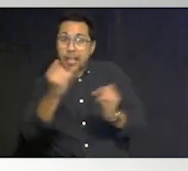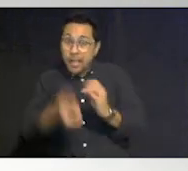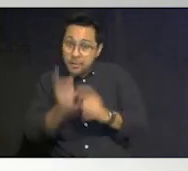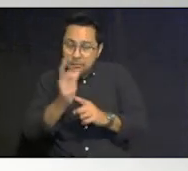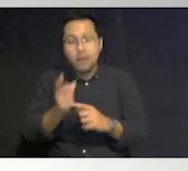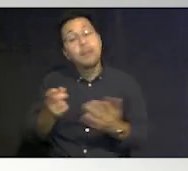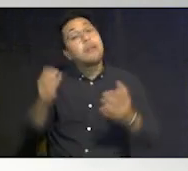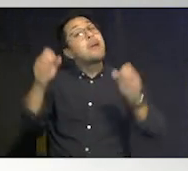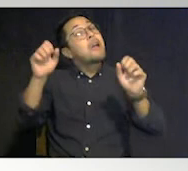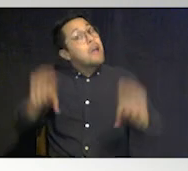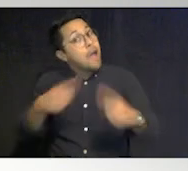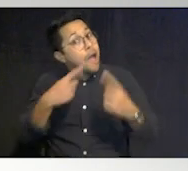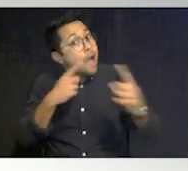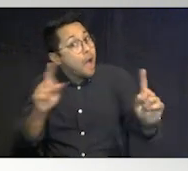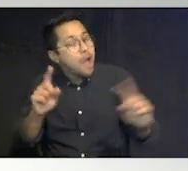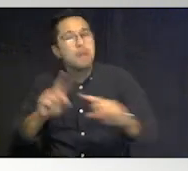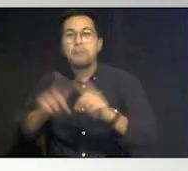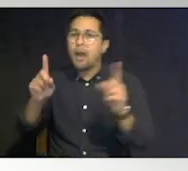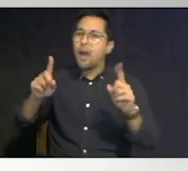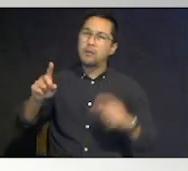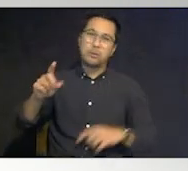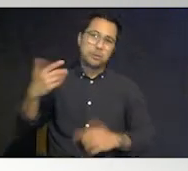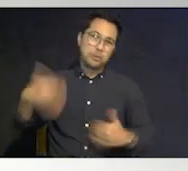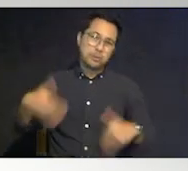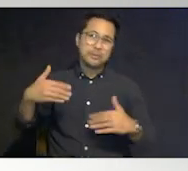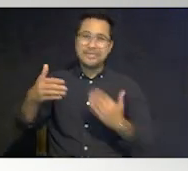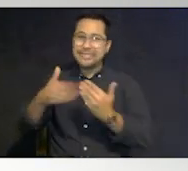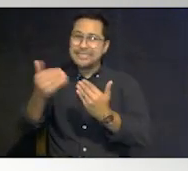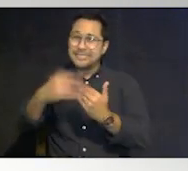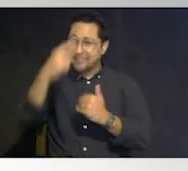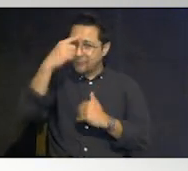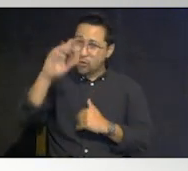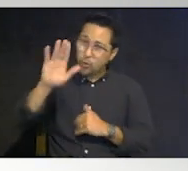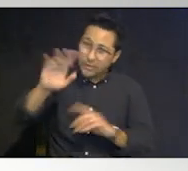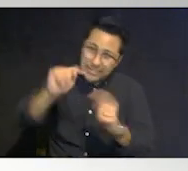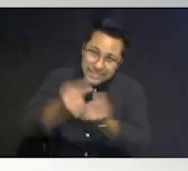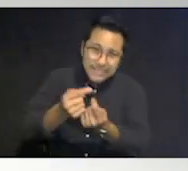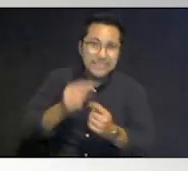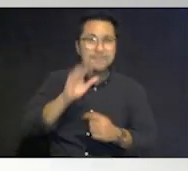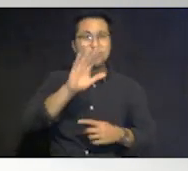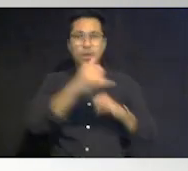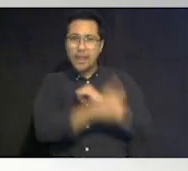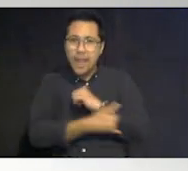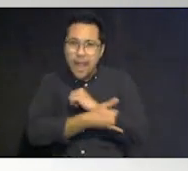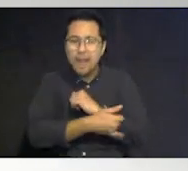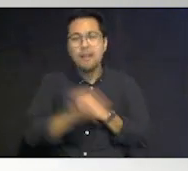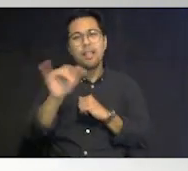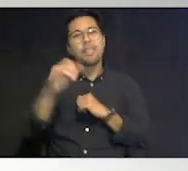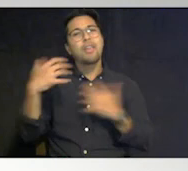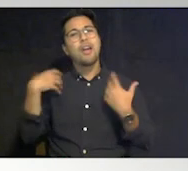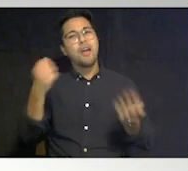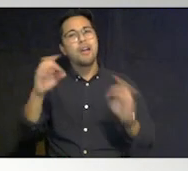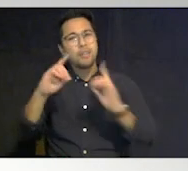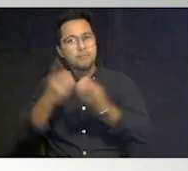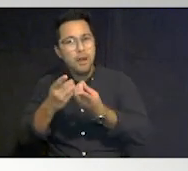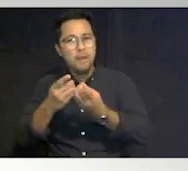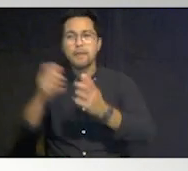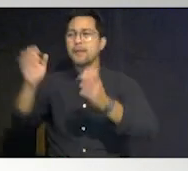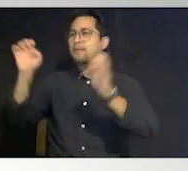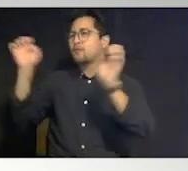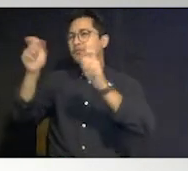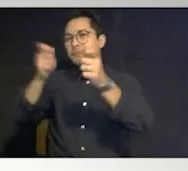but boy it's a whole lot easier for the team in your county like the health department and the emergency managers to plan